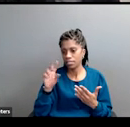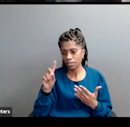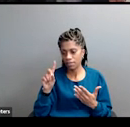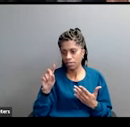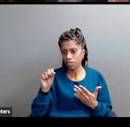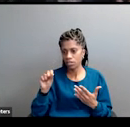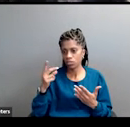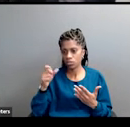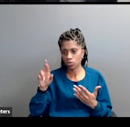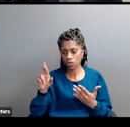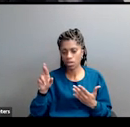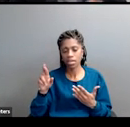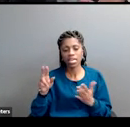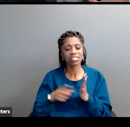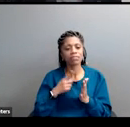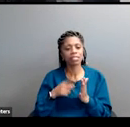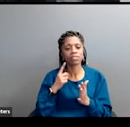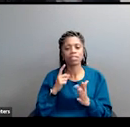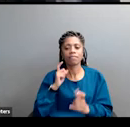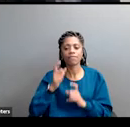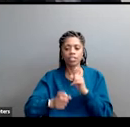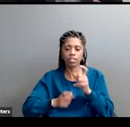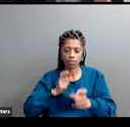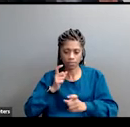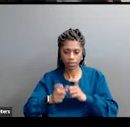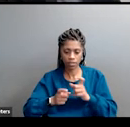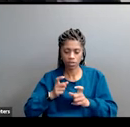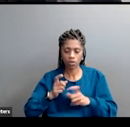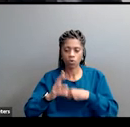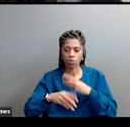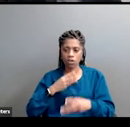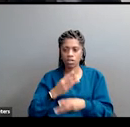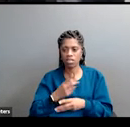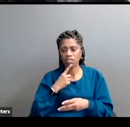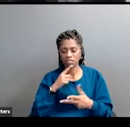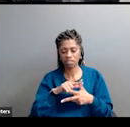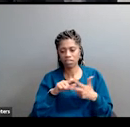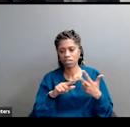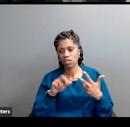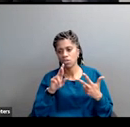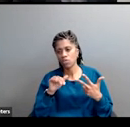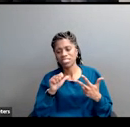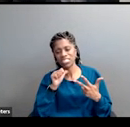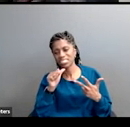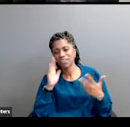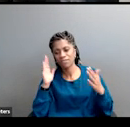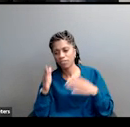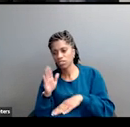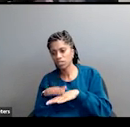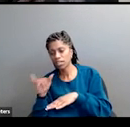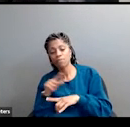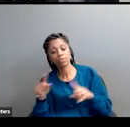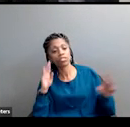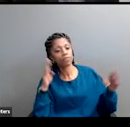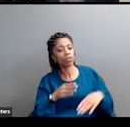world with people saying, listen, race is super divisive. It's the third rail. Stay away from it. Why don't we focus on something like literacy